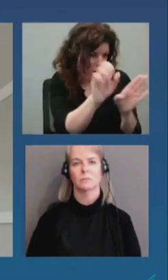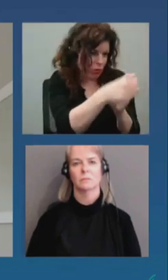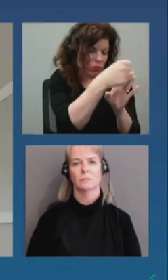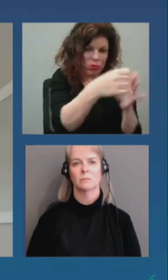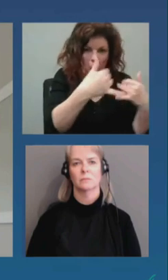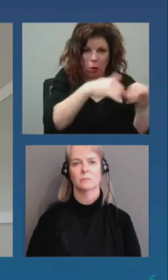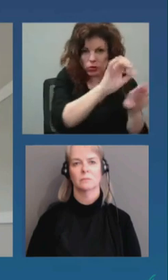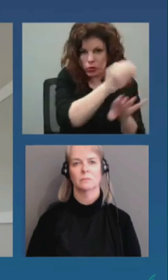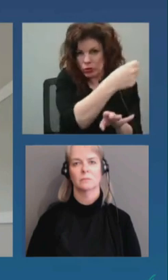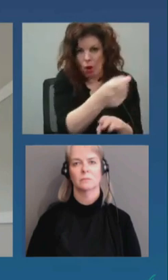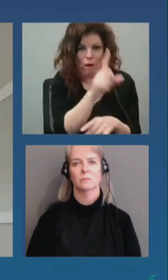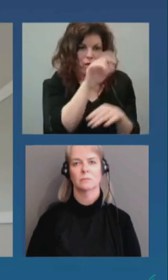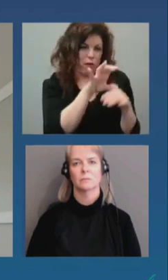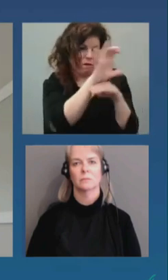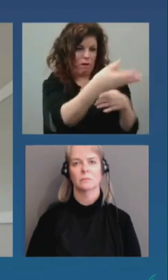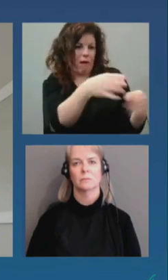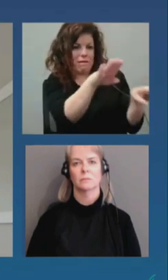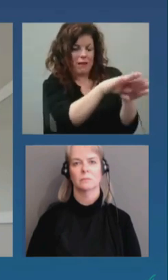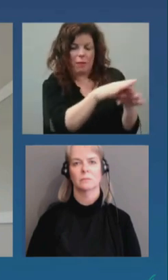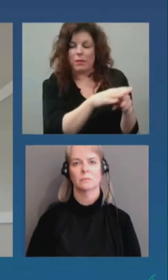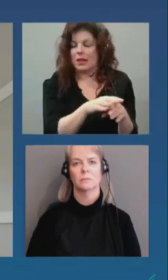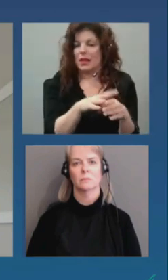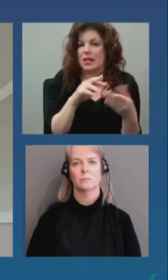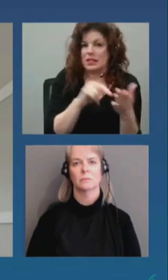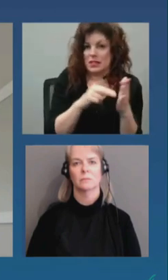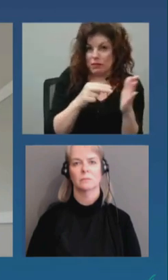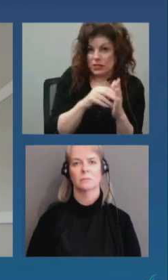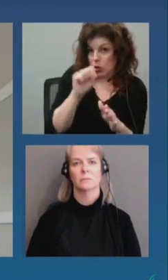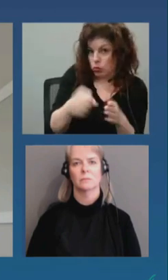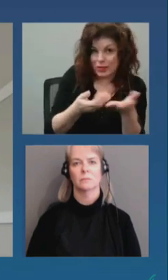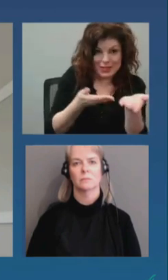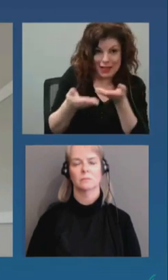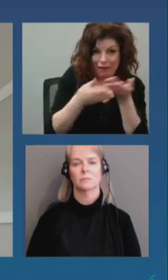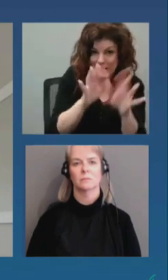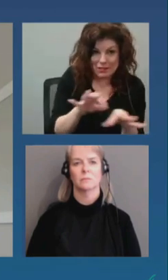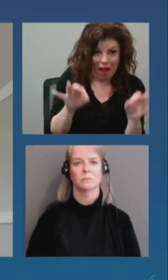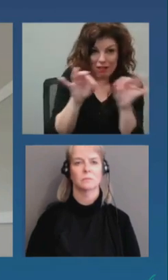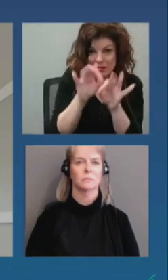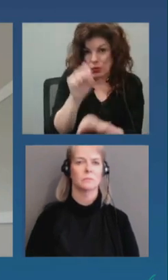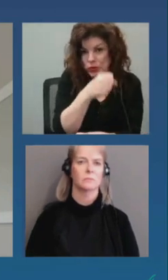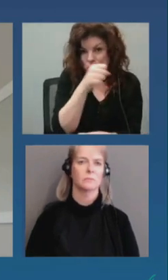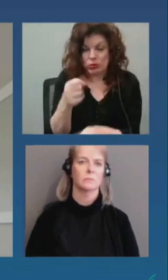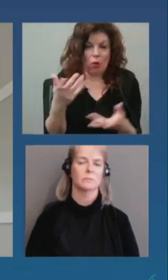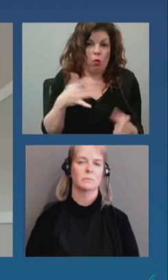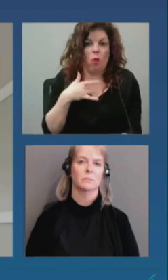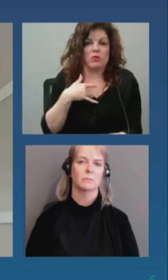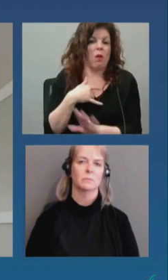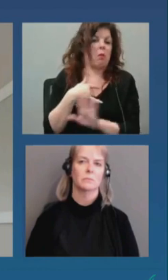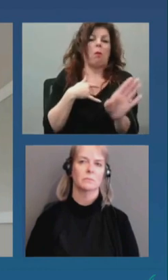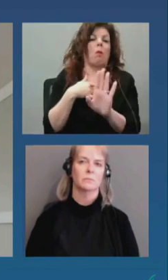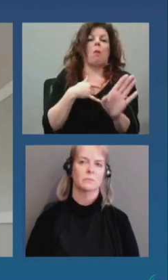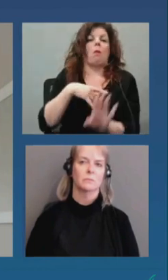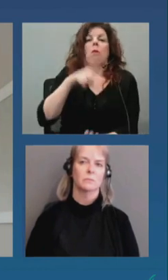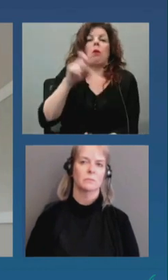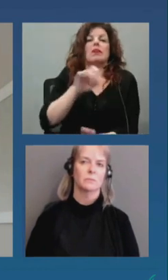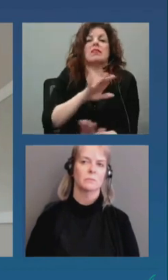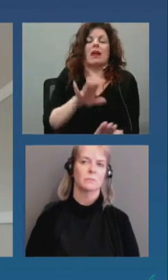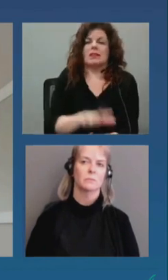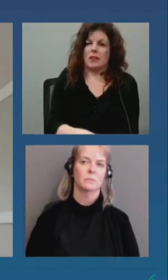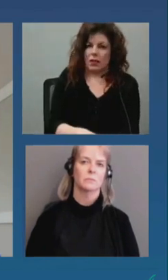ce qu'on donne des produits essentiels ou est ce que c'est plutôt non essentiel je sais pas si vous comprenez ma question